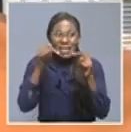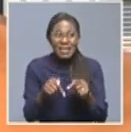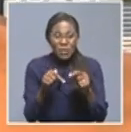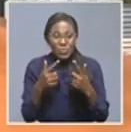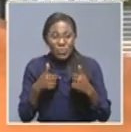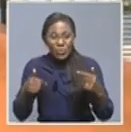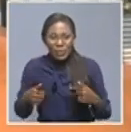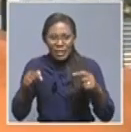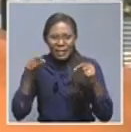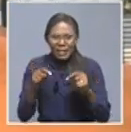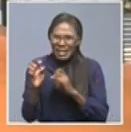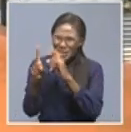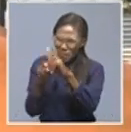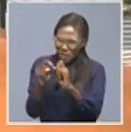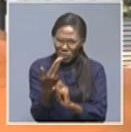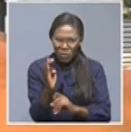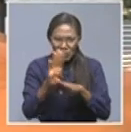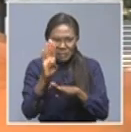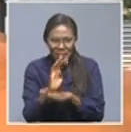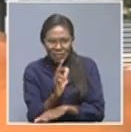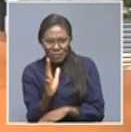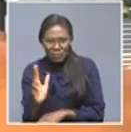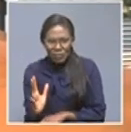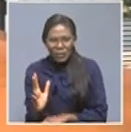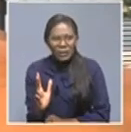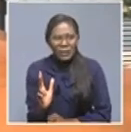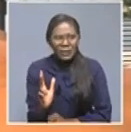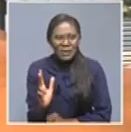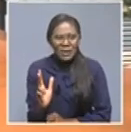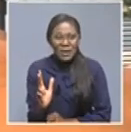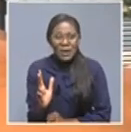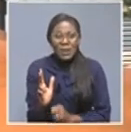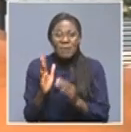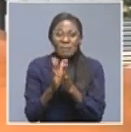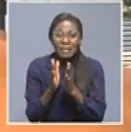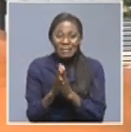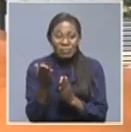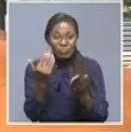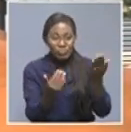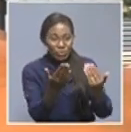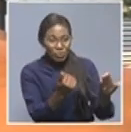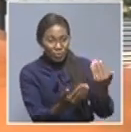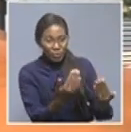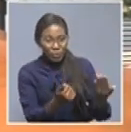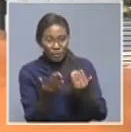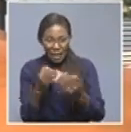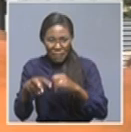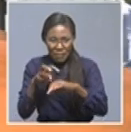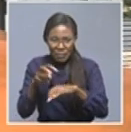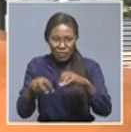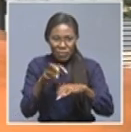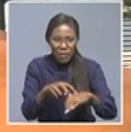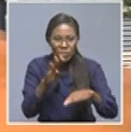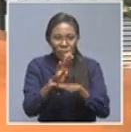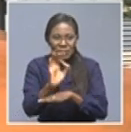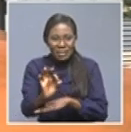exhibitors to come and buy their stores while on time already starting